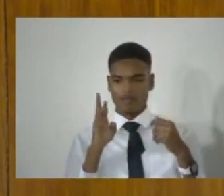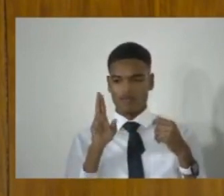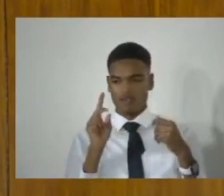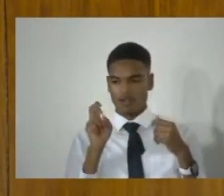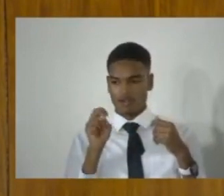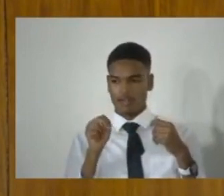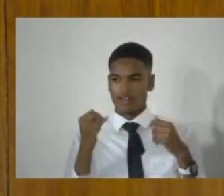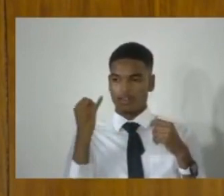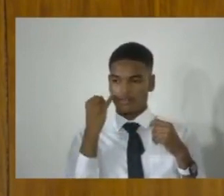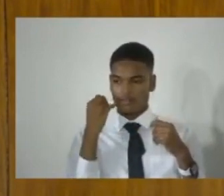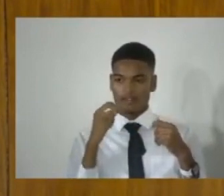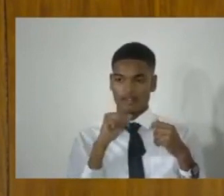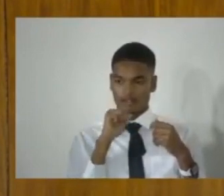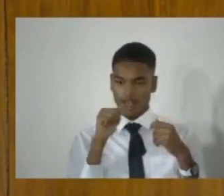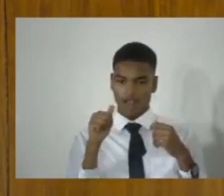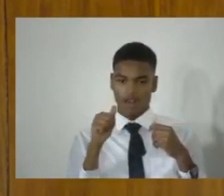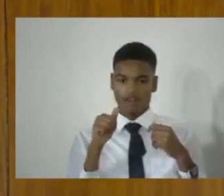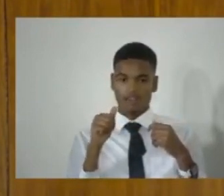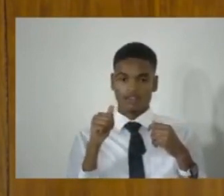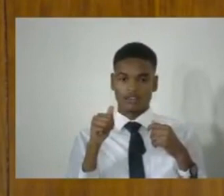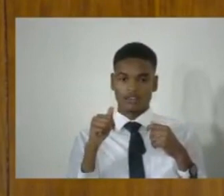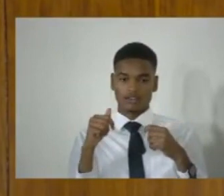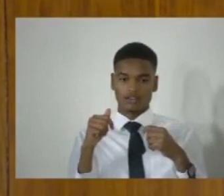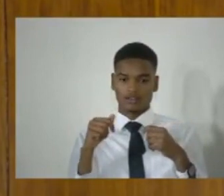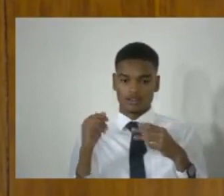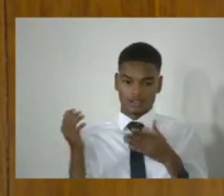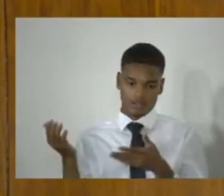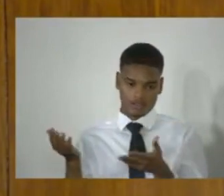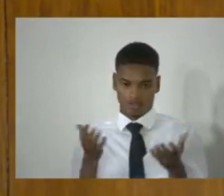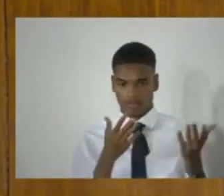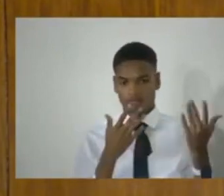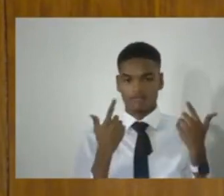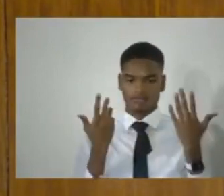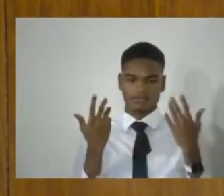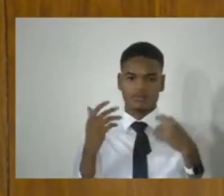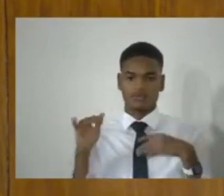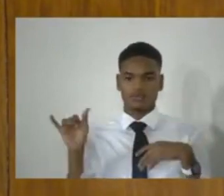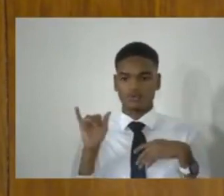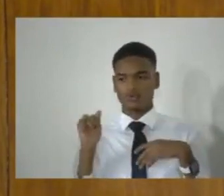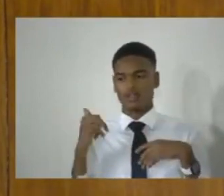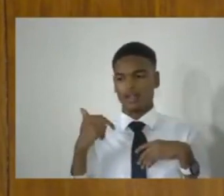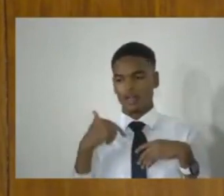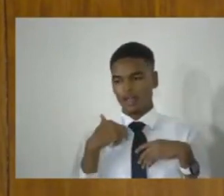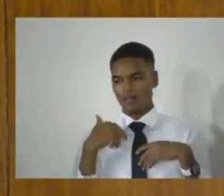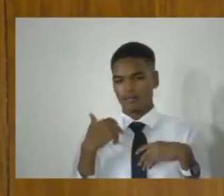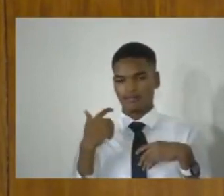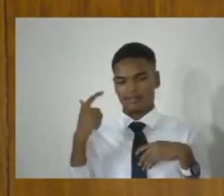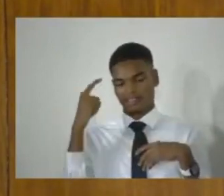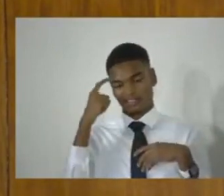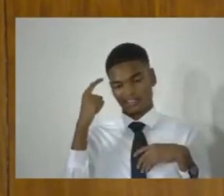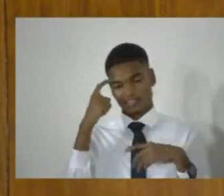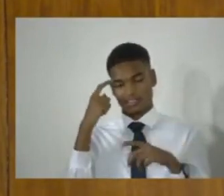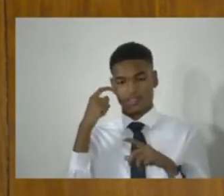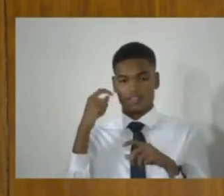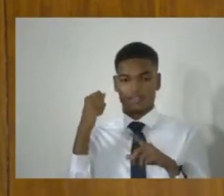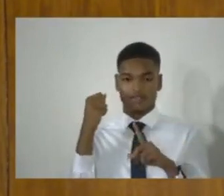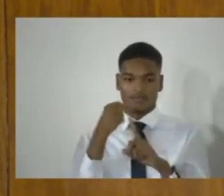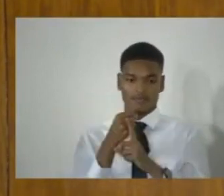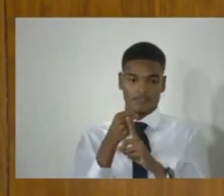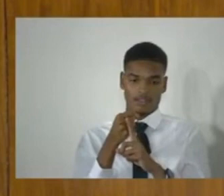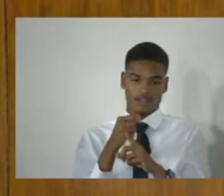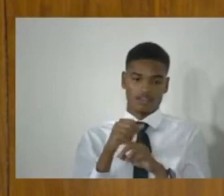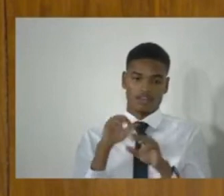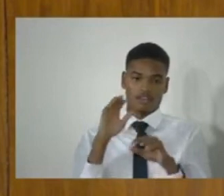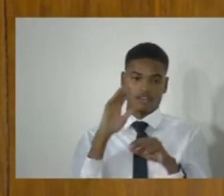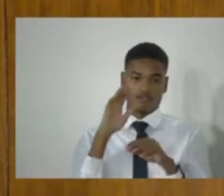not currently carrying. There's also the psychological effect to bear in mind on the mind